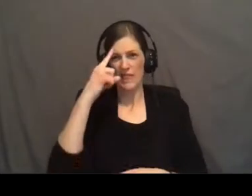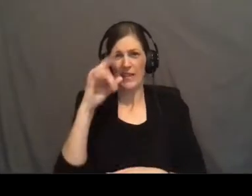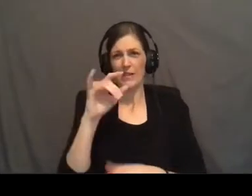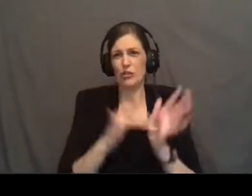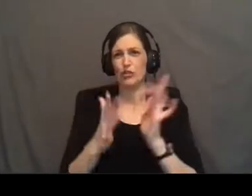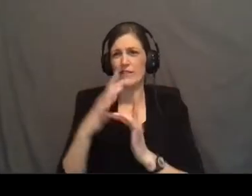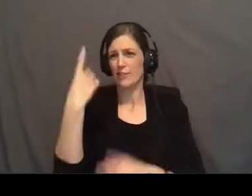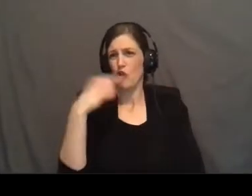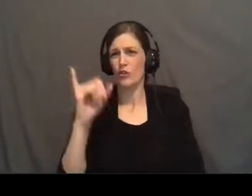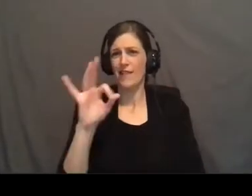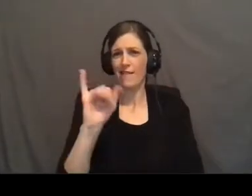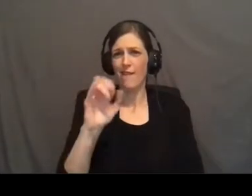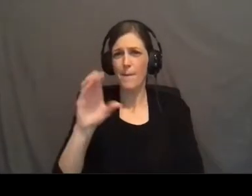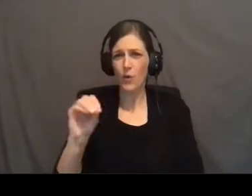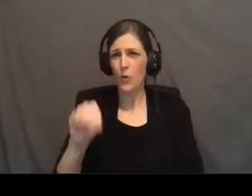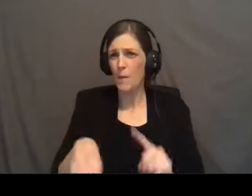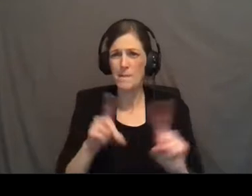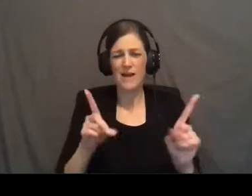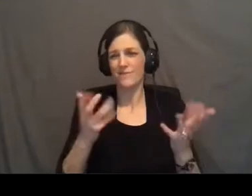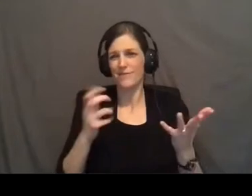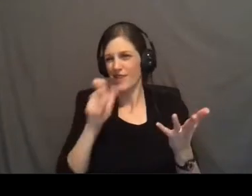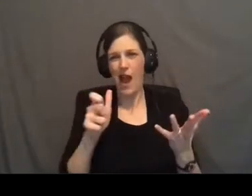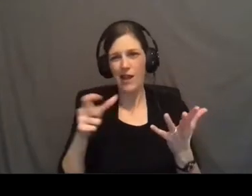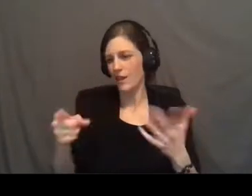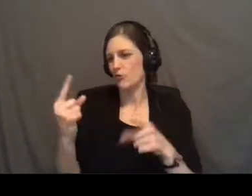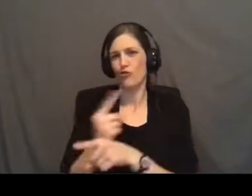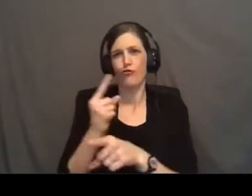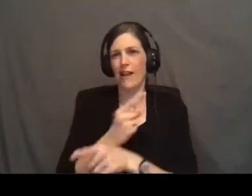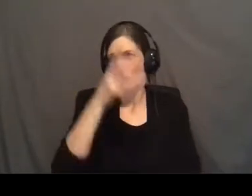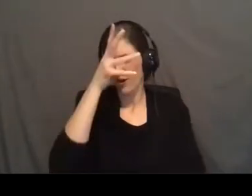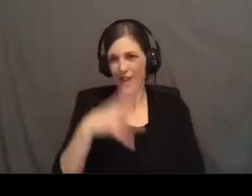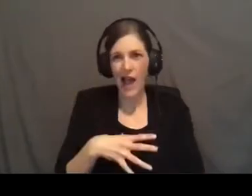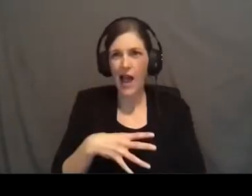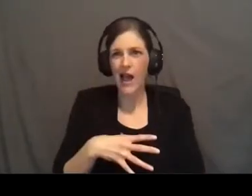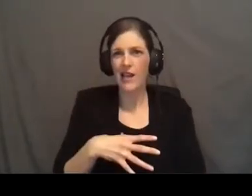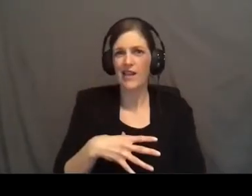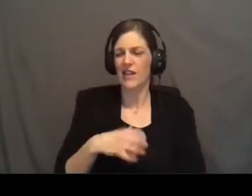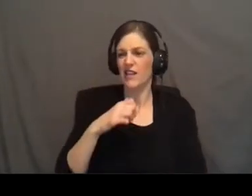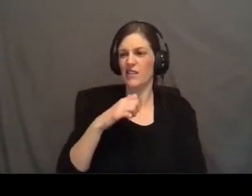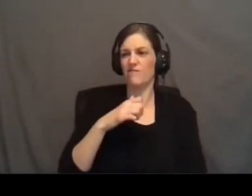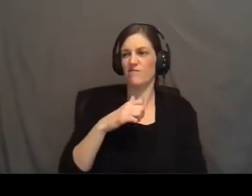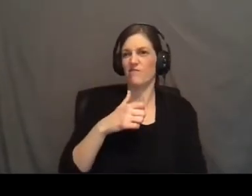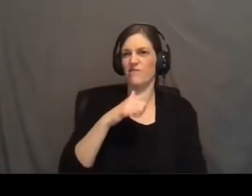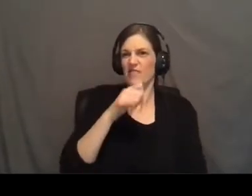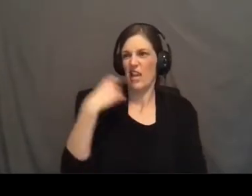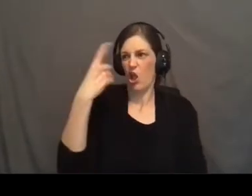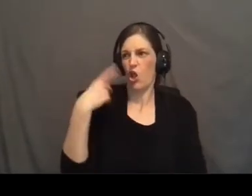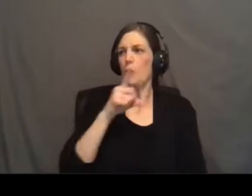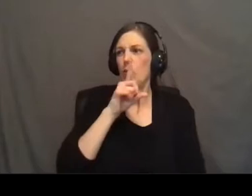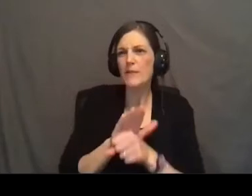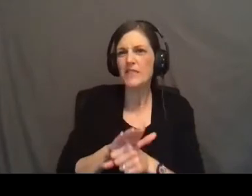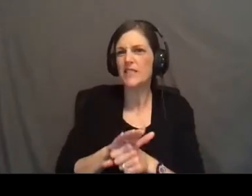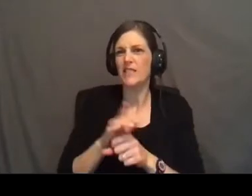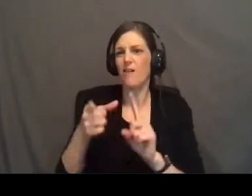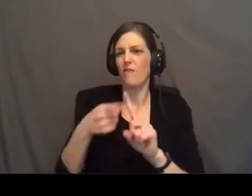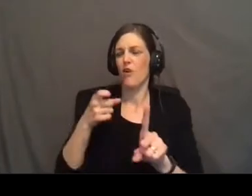But there was nothing assuming about him. He was ordinary. He looked unpromising. He comes from an unpromising family. He's a